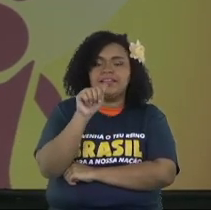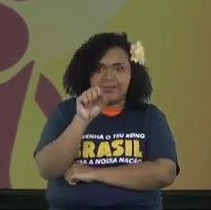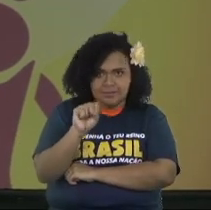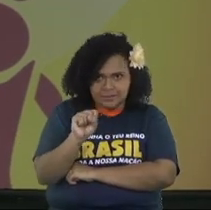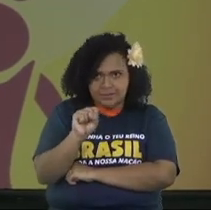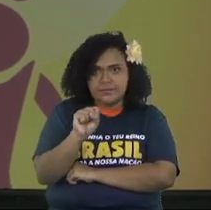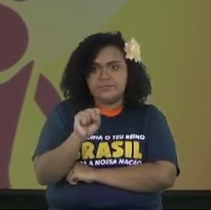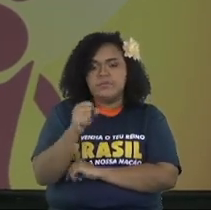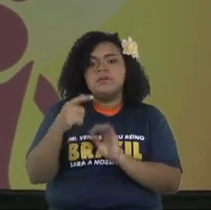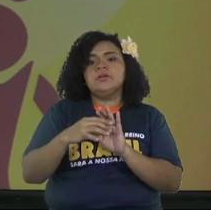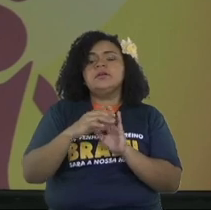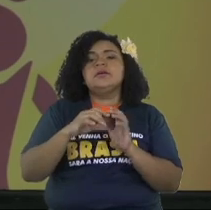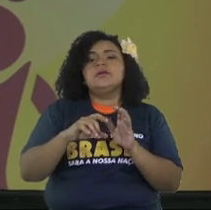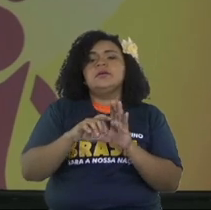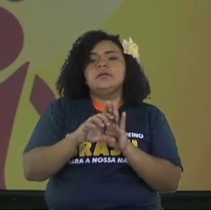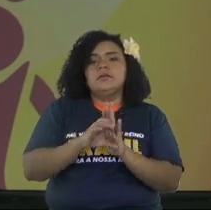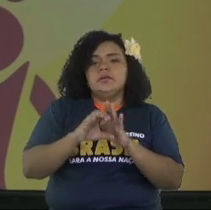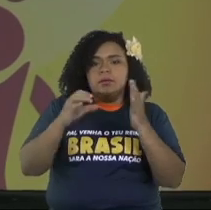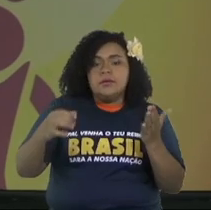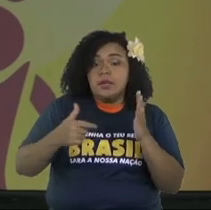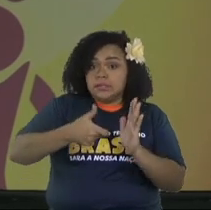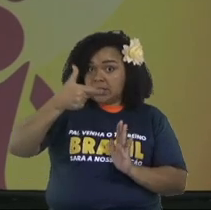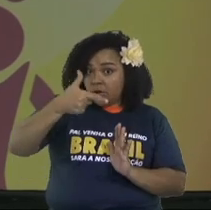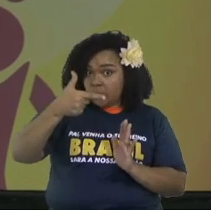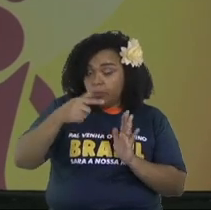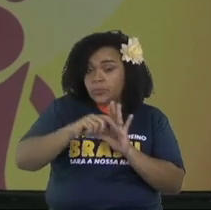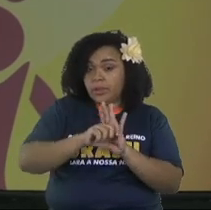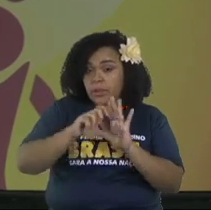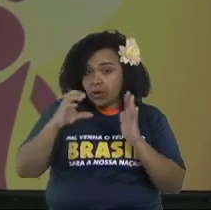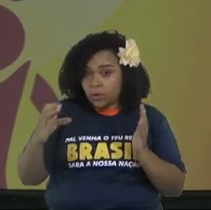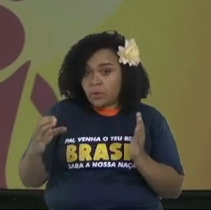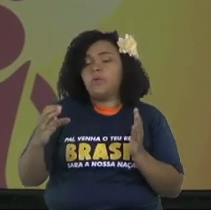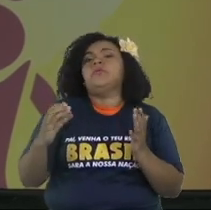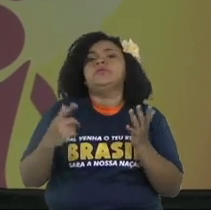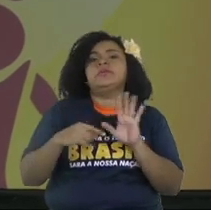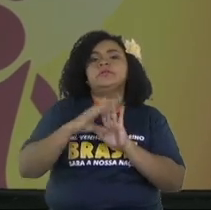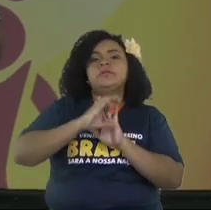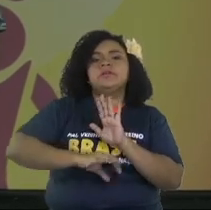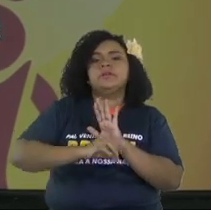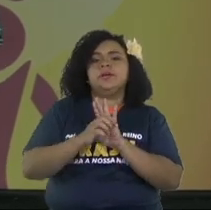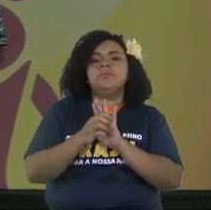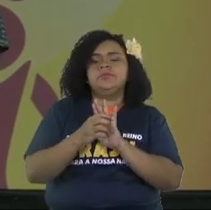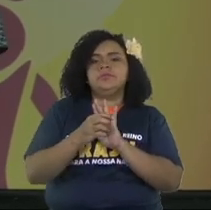2 Chronicles 31 2 Chronicles 31